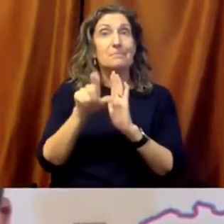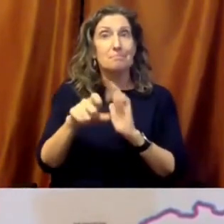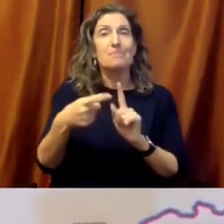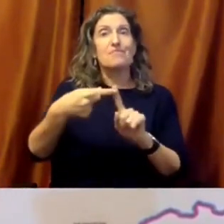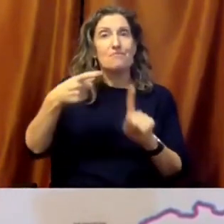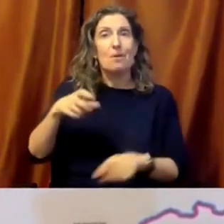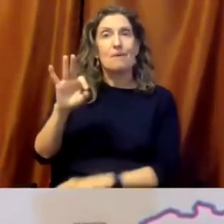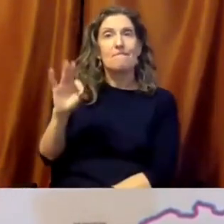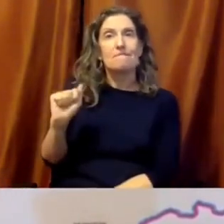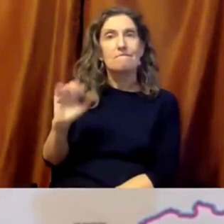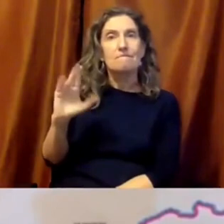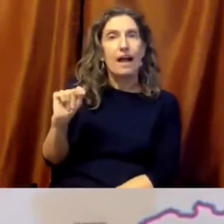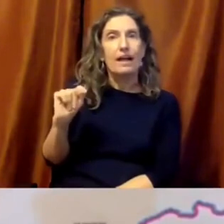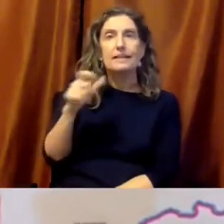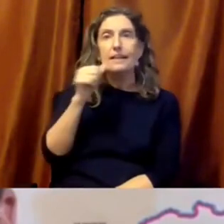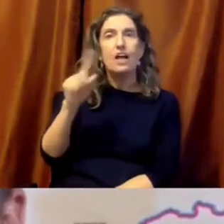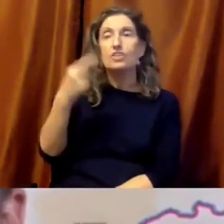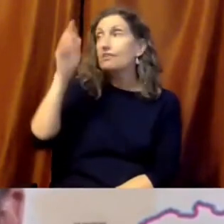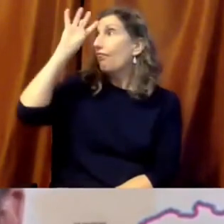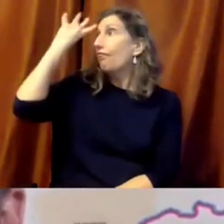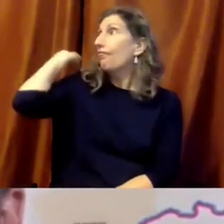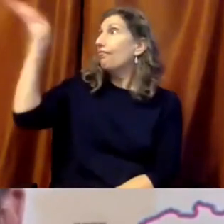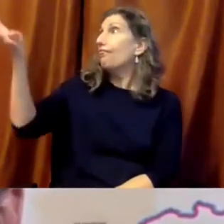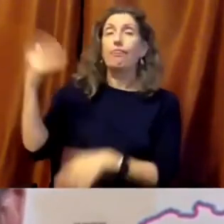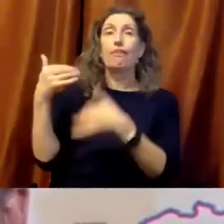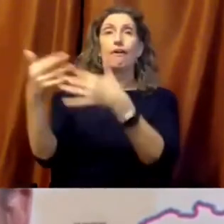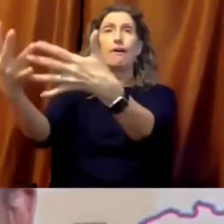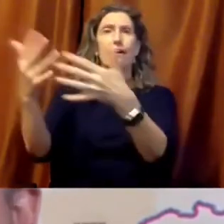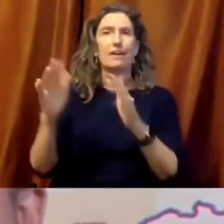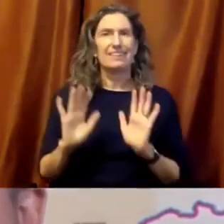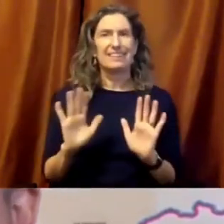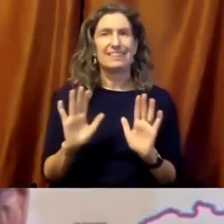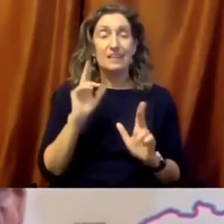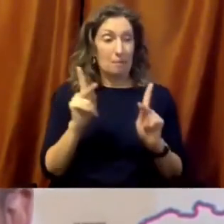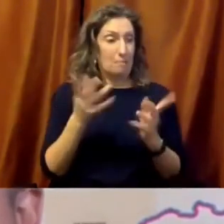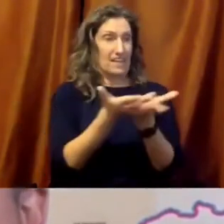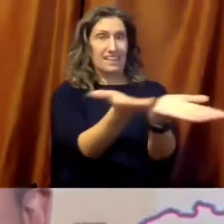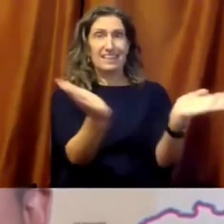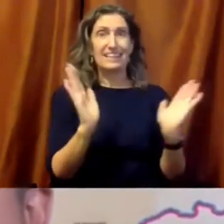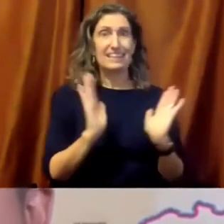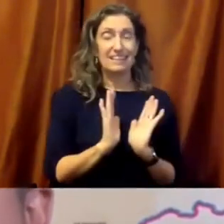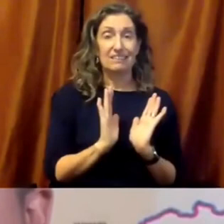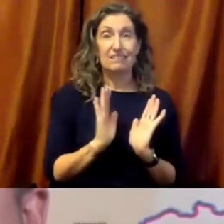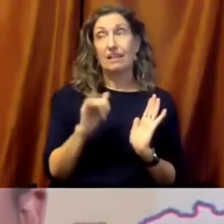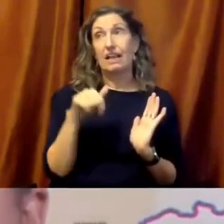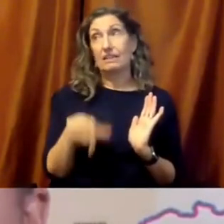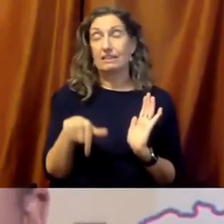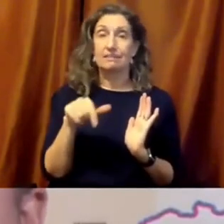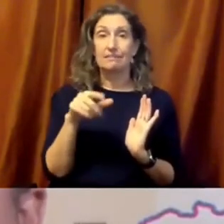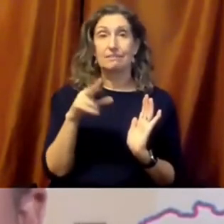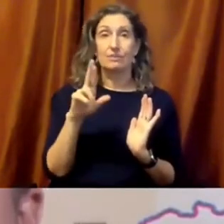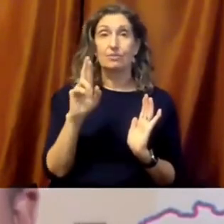The public sector, like the republic itself, to paraphrase Franklin, belongs to us all,